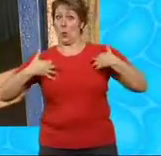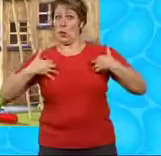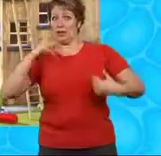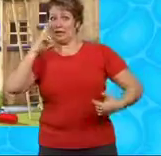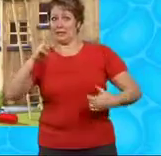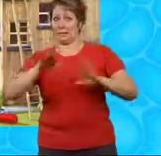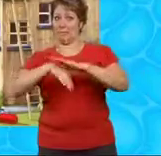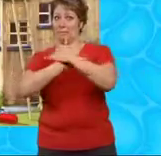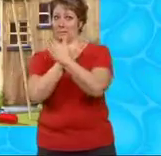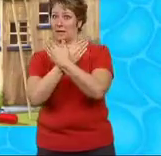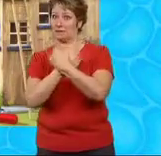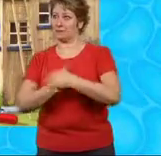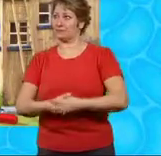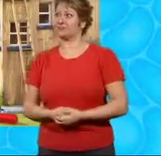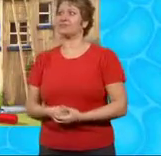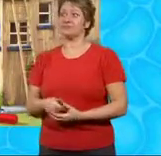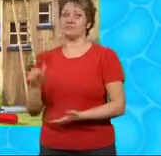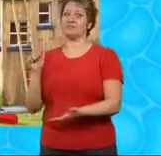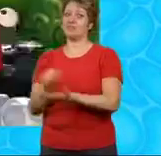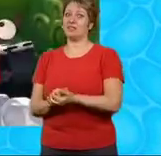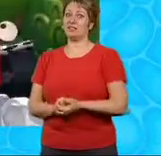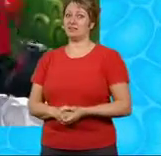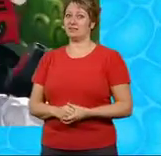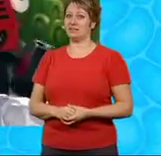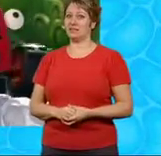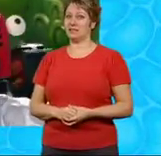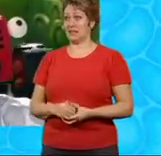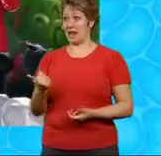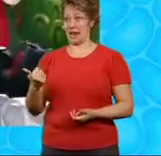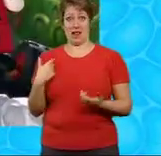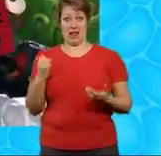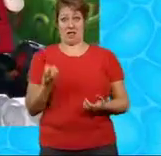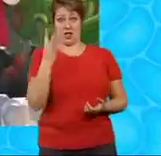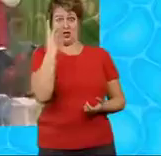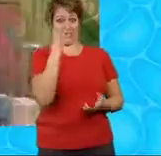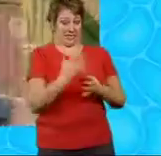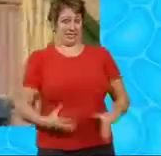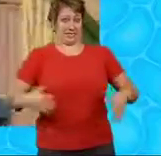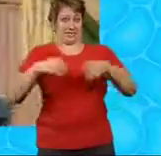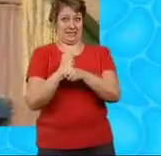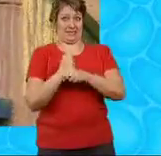bats I think you're right, Wendy Hi, Bob! Three sacks of seed!